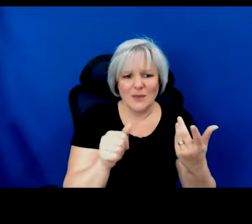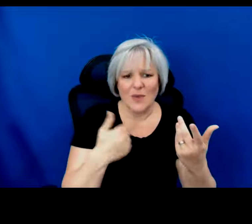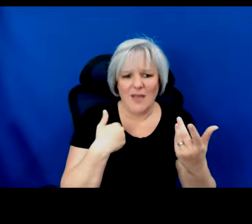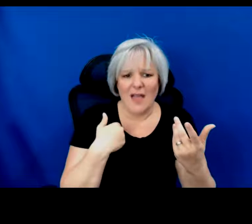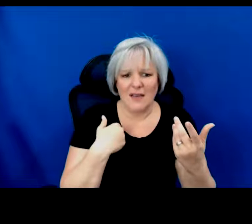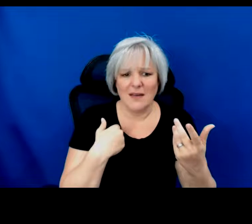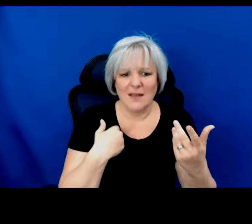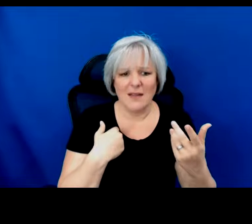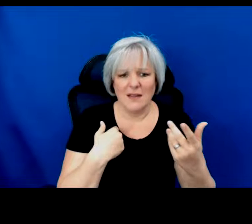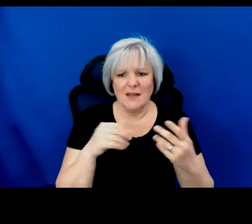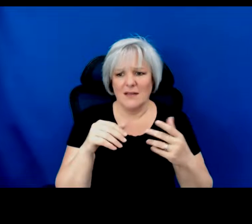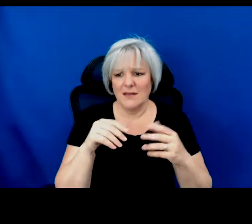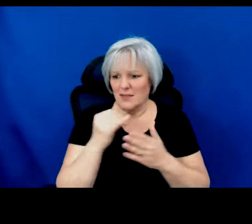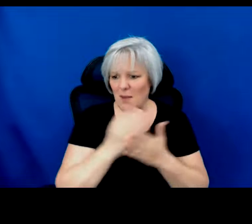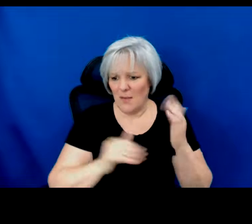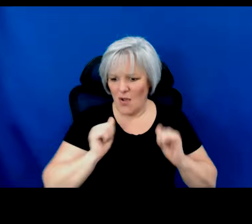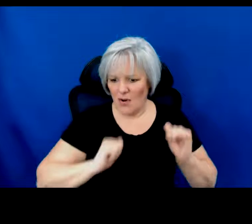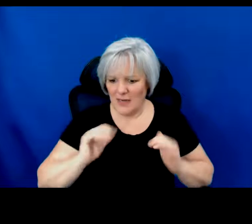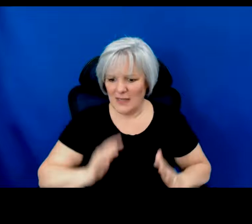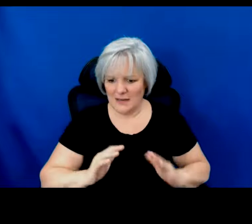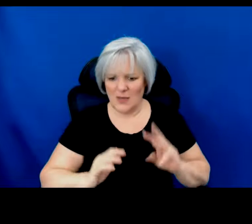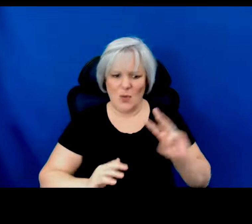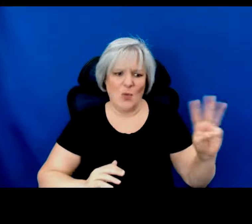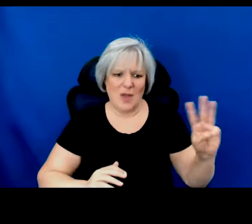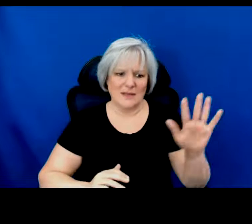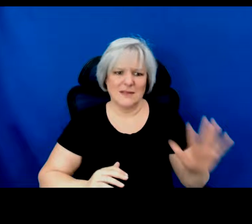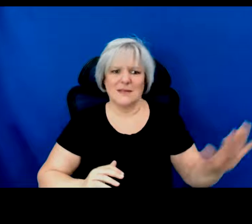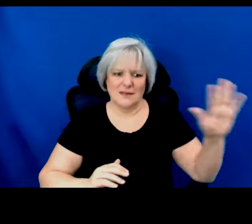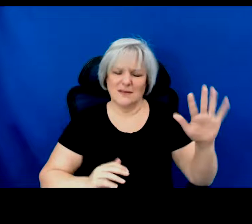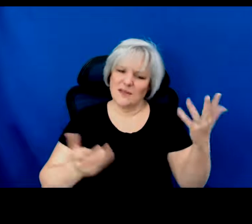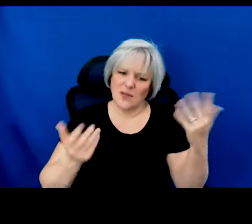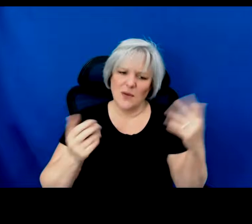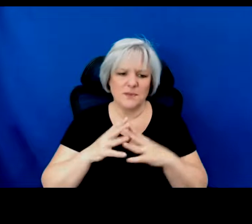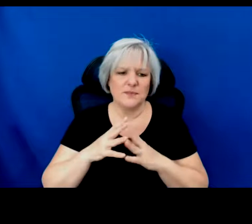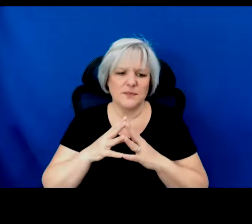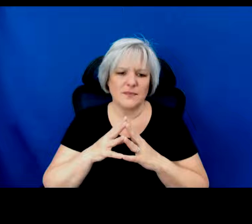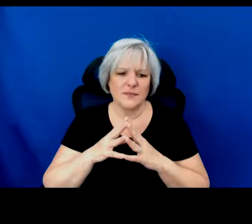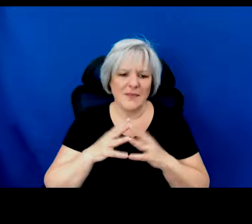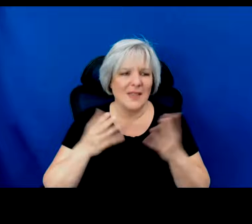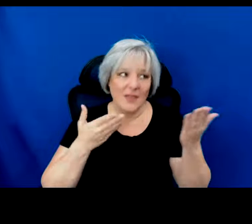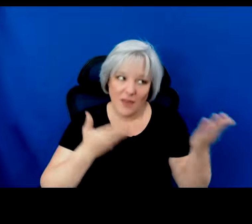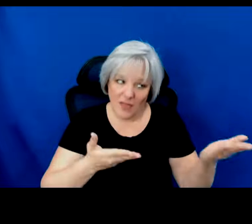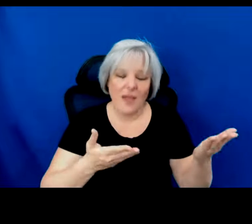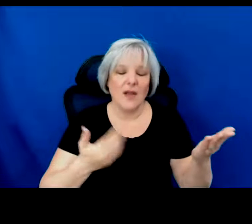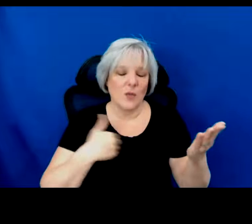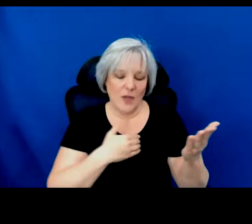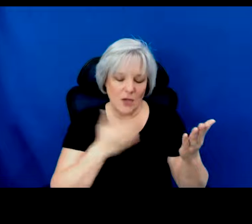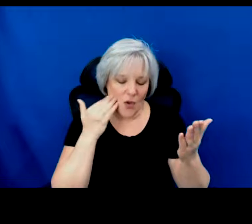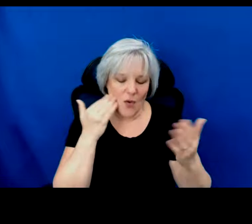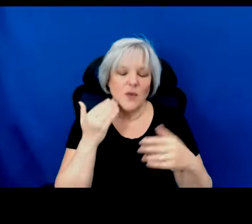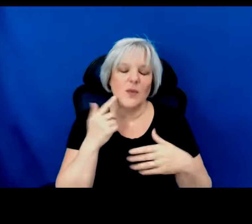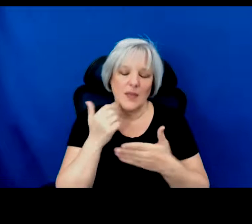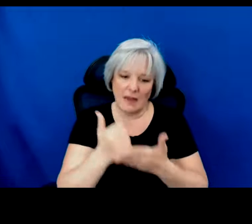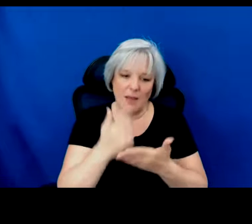you know, far out into the west of the Atlantic seaboard. So they're there. We can help you identify them.